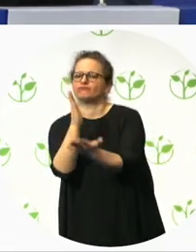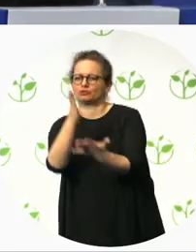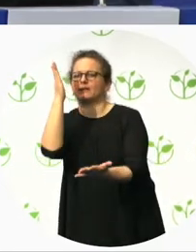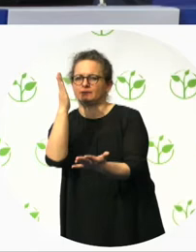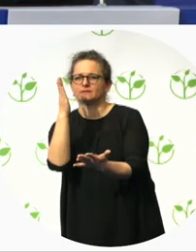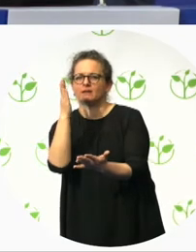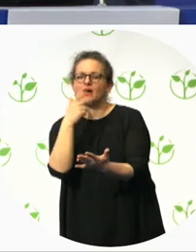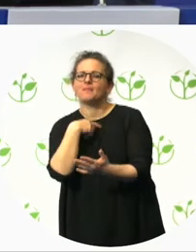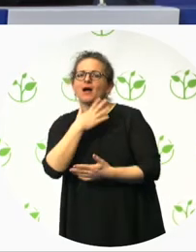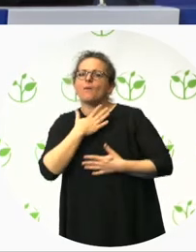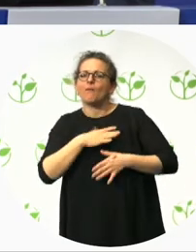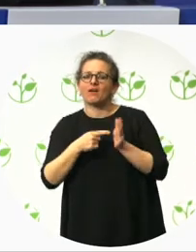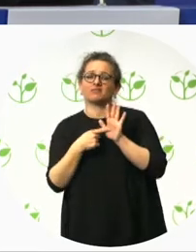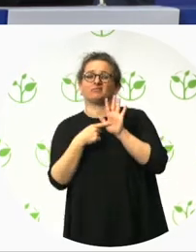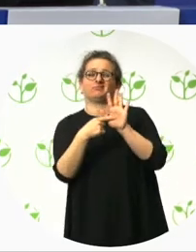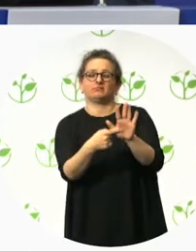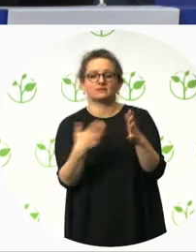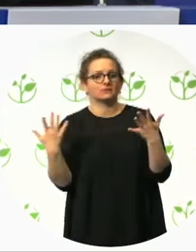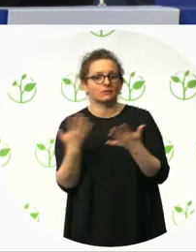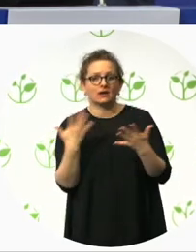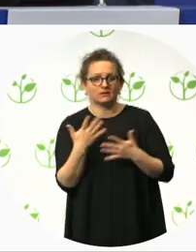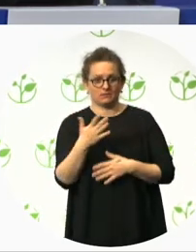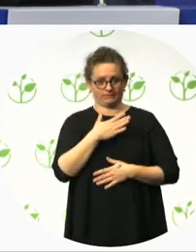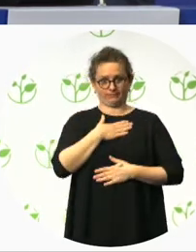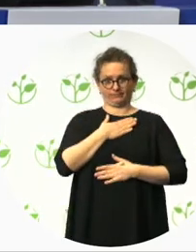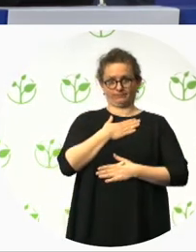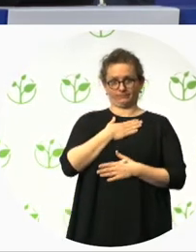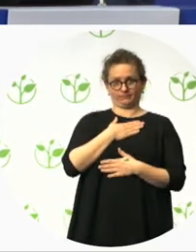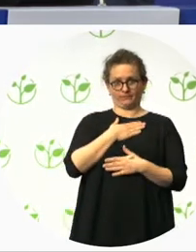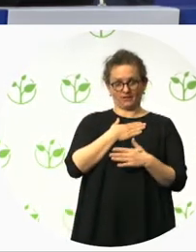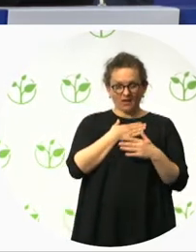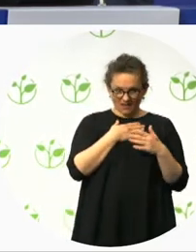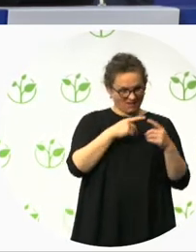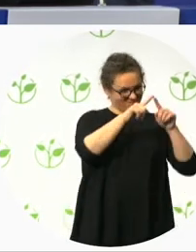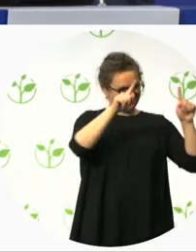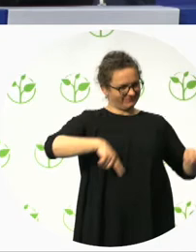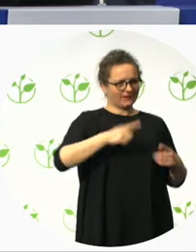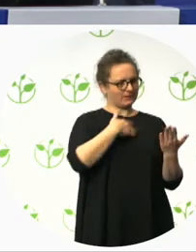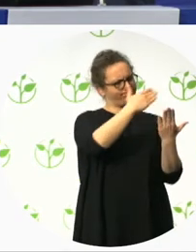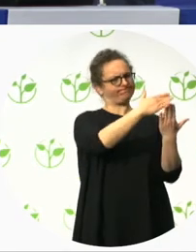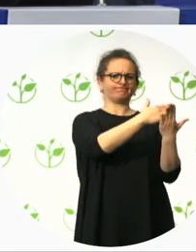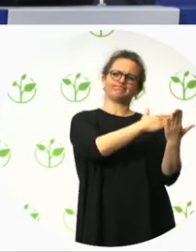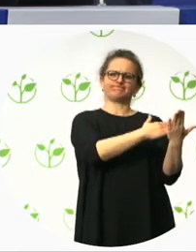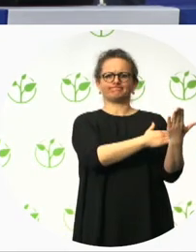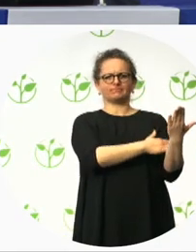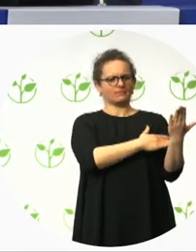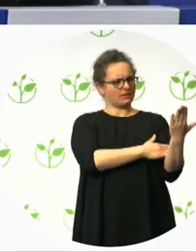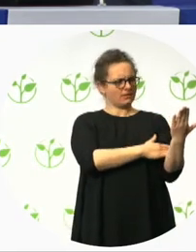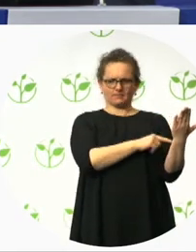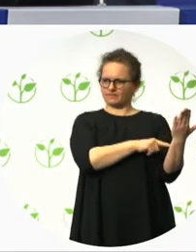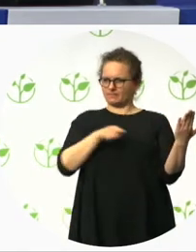I believe are very transferable, regardless of the scale of project you're working on and the resource that you have. And hopefully that comes across.